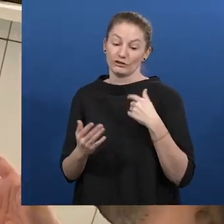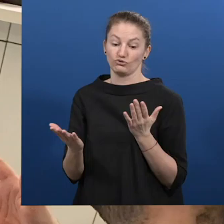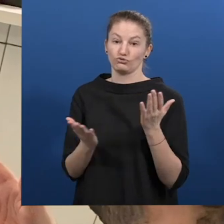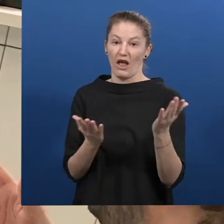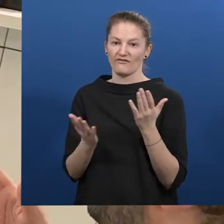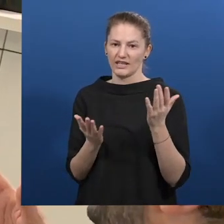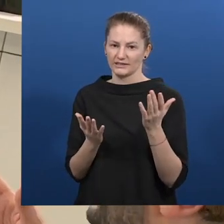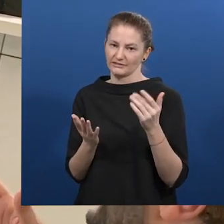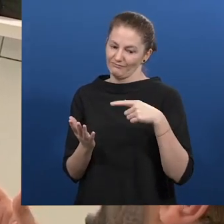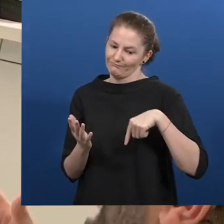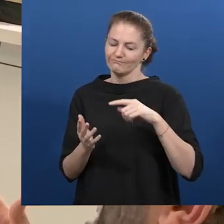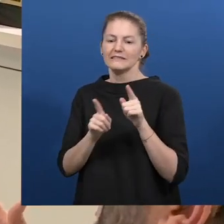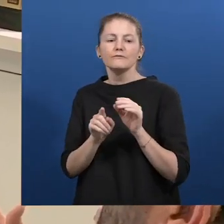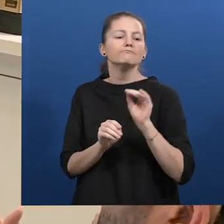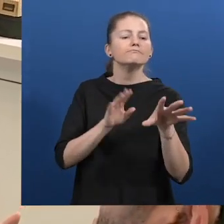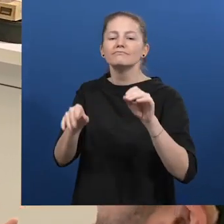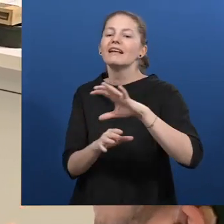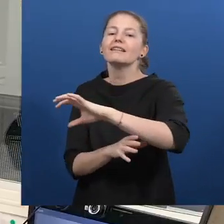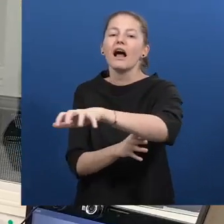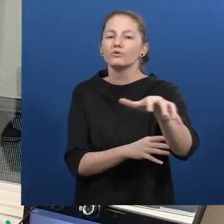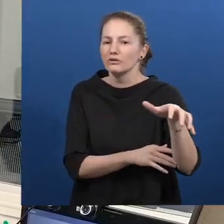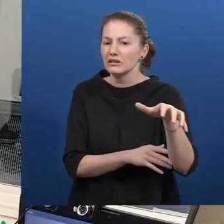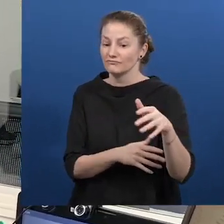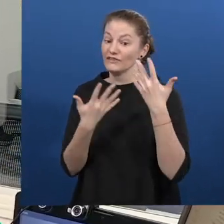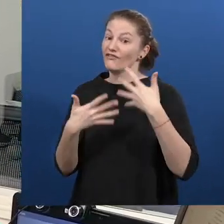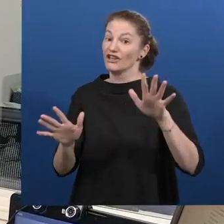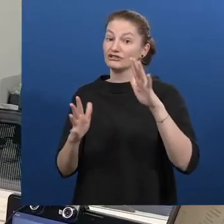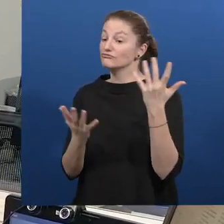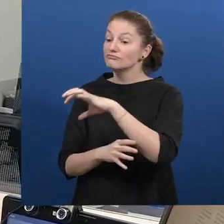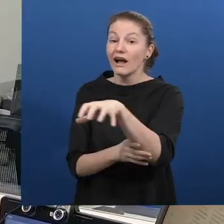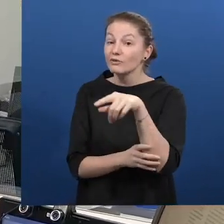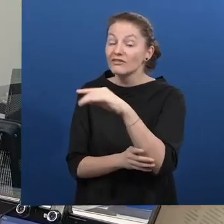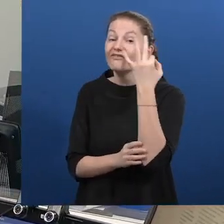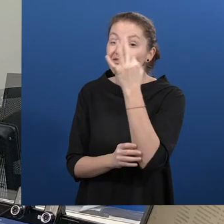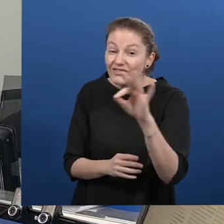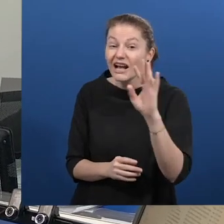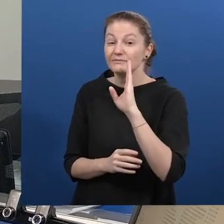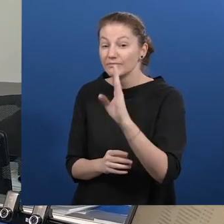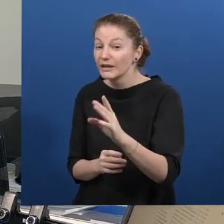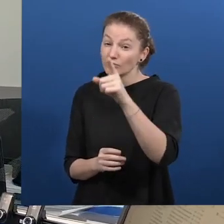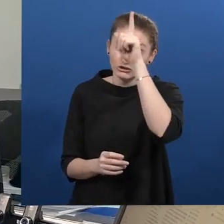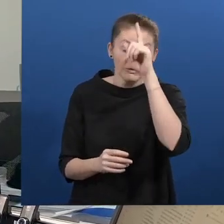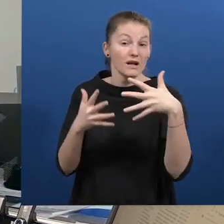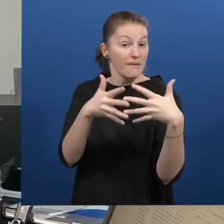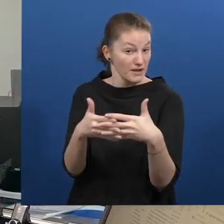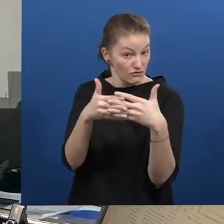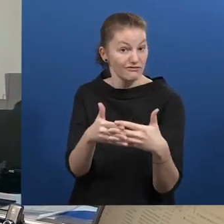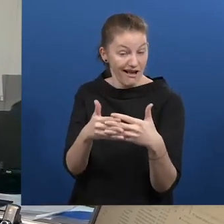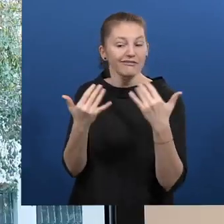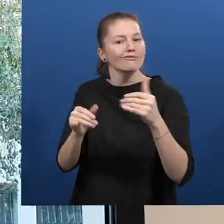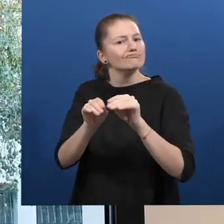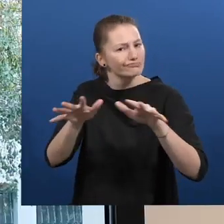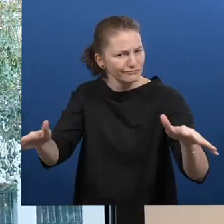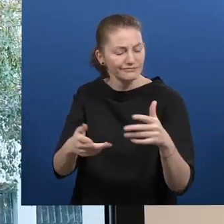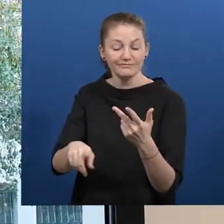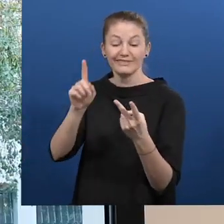develop our services to other countries as we already do in France, Belgium, Germany, and USA. Secondly, promote